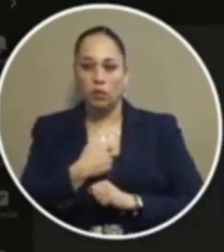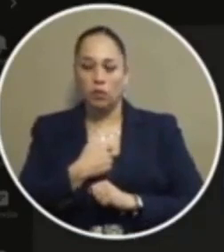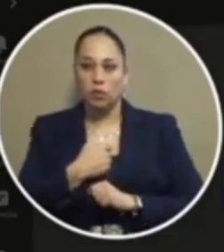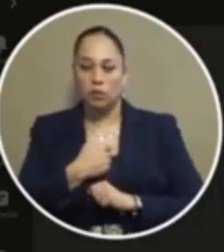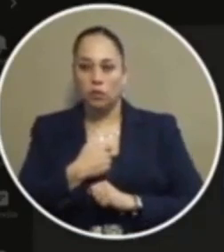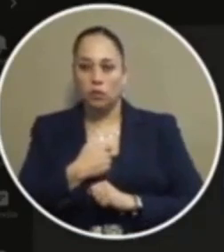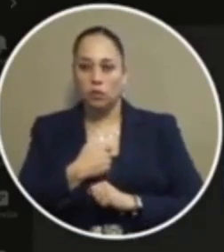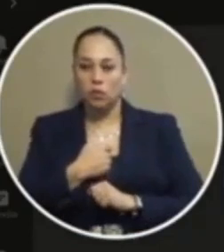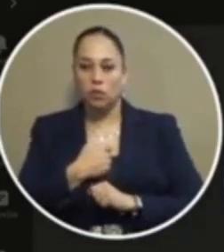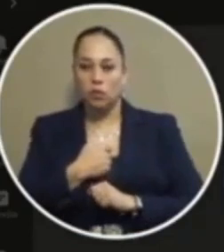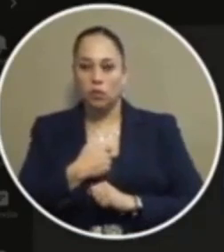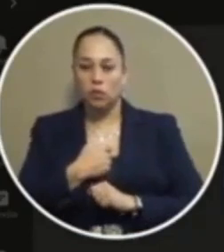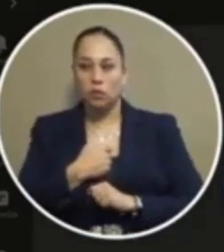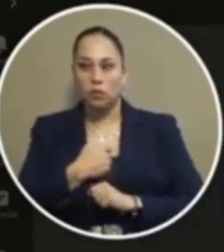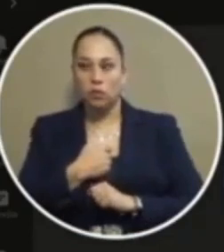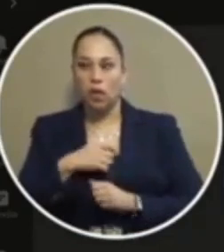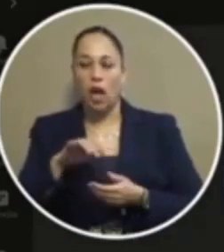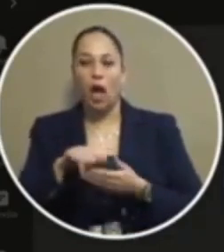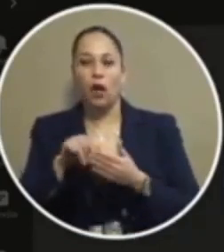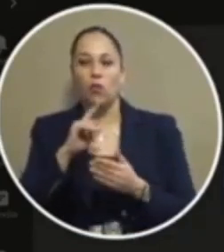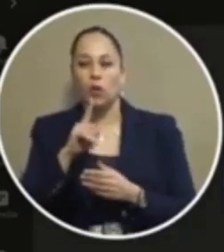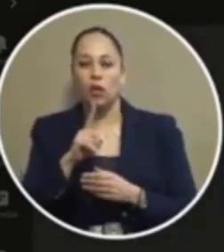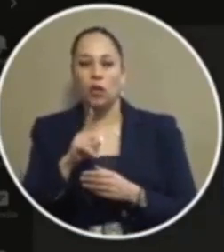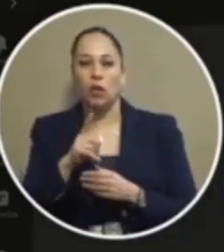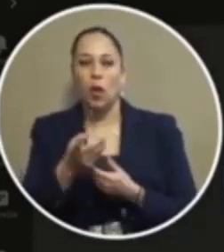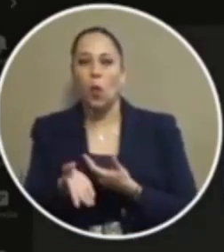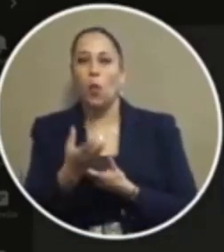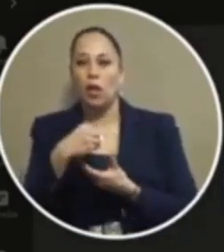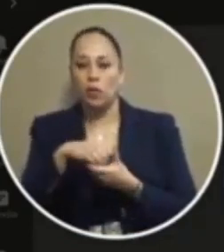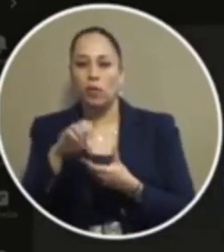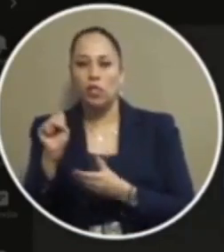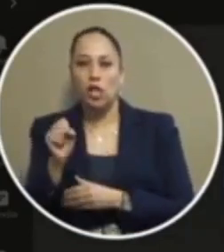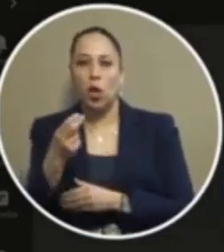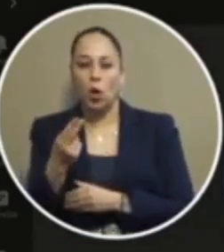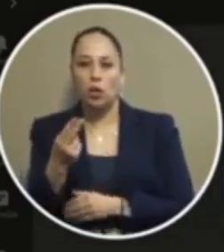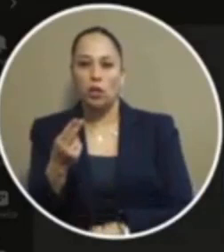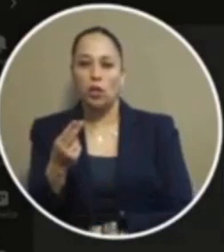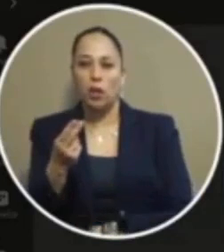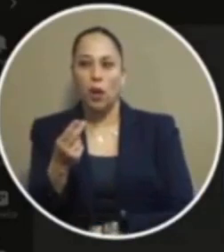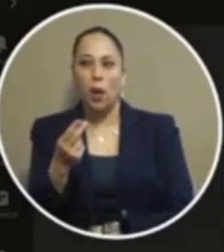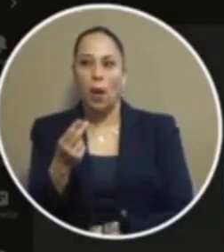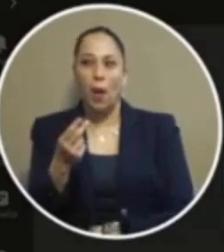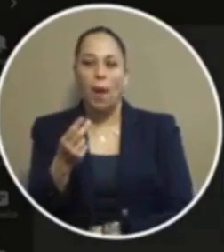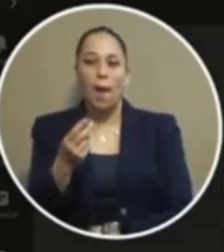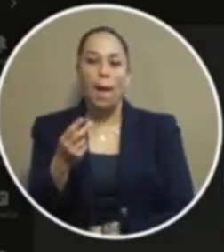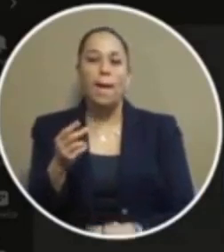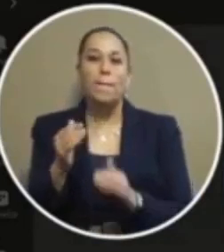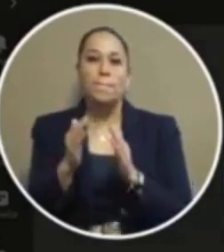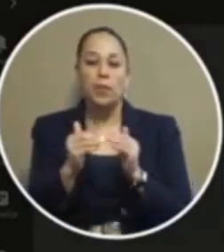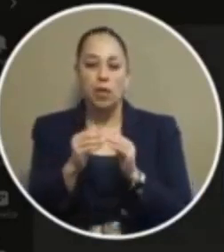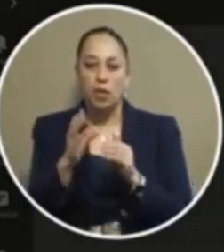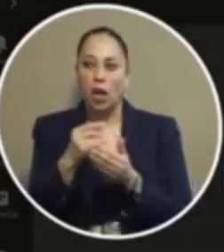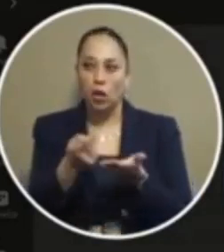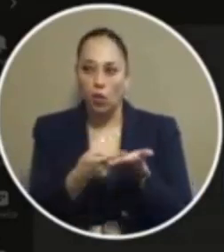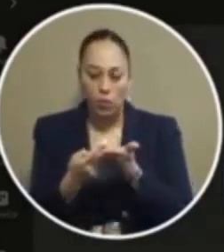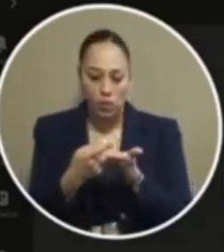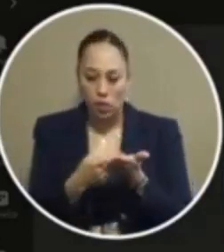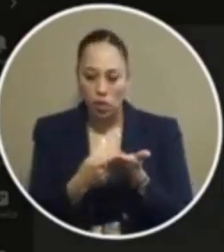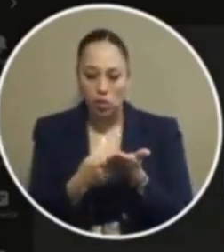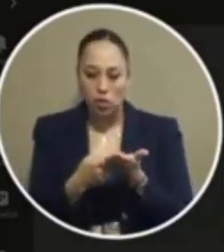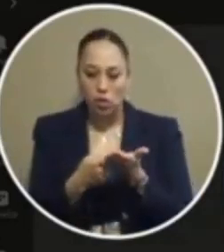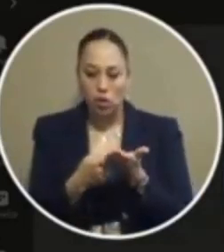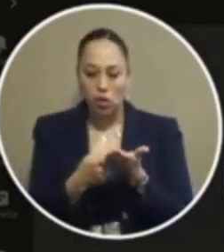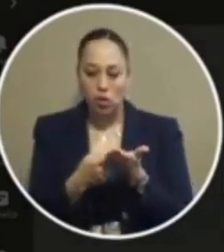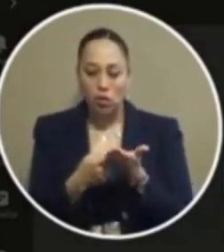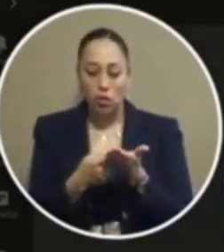look i've certainly participated in a number of stakeholder meetings and conversations around criminal justice issues